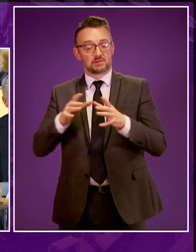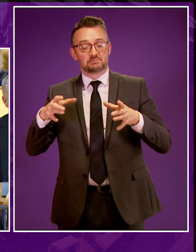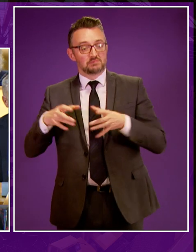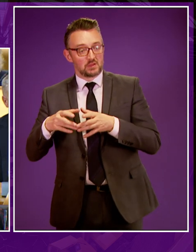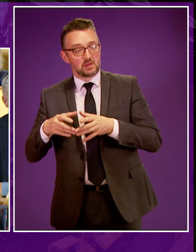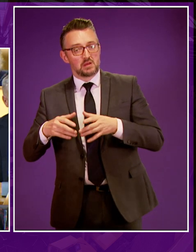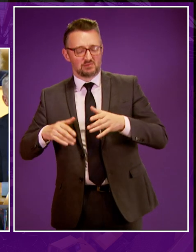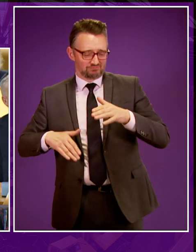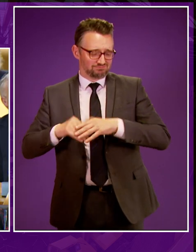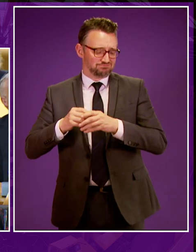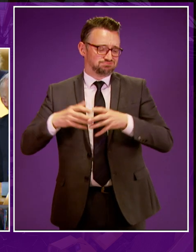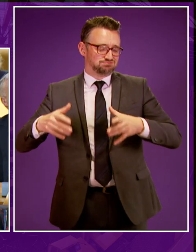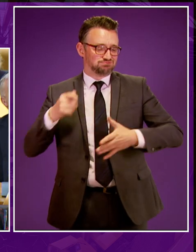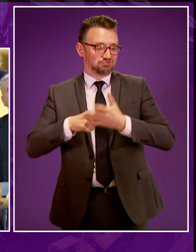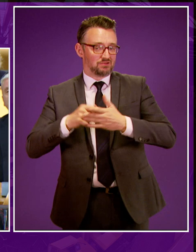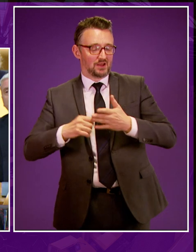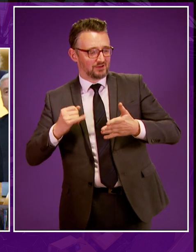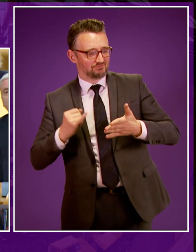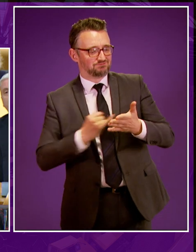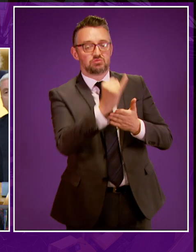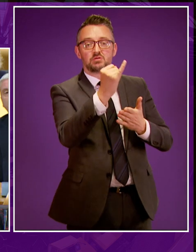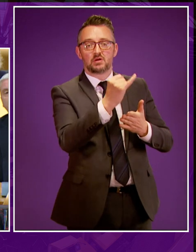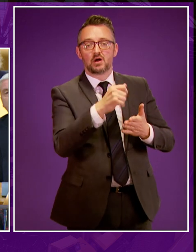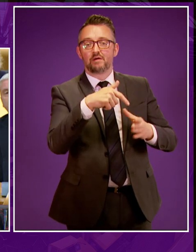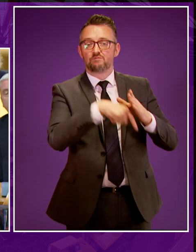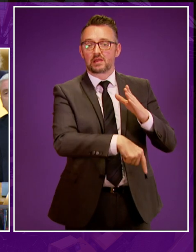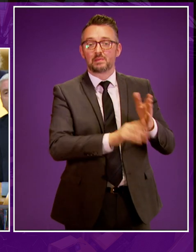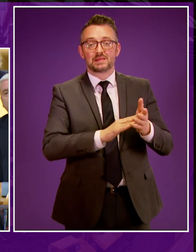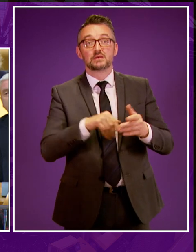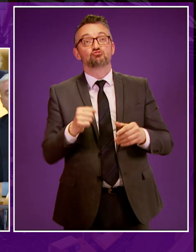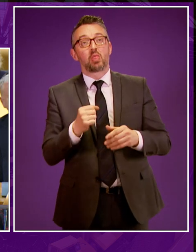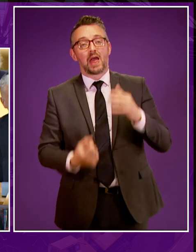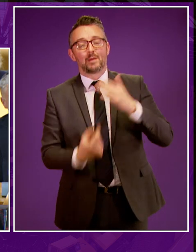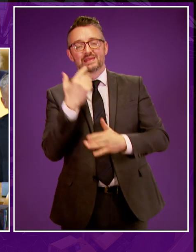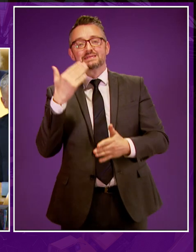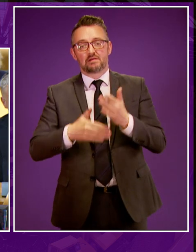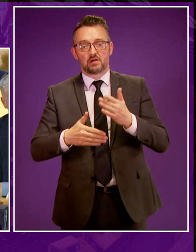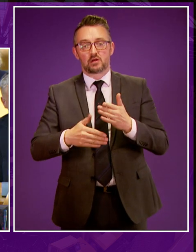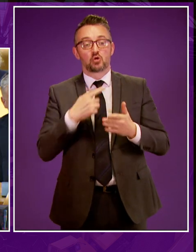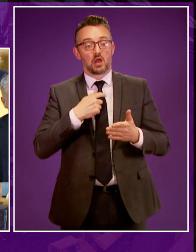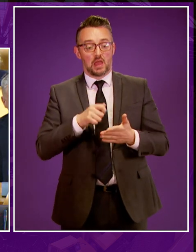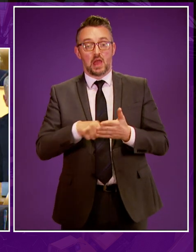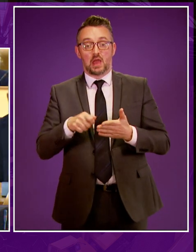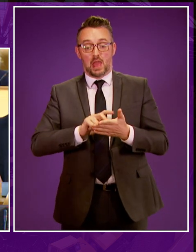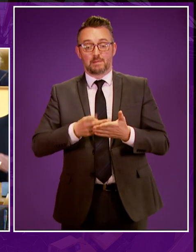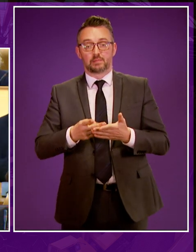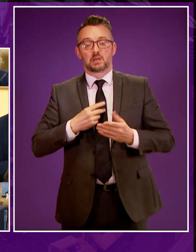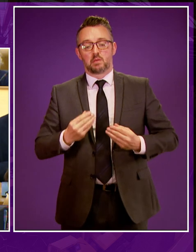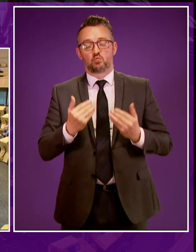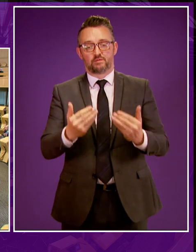parliamentary vote against fracking, which will then never happen in Scotland. I move the amendment in my name.